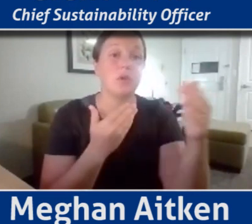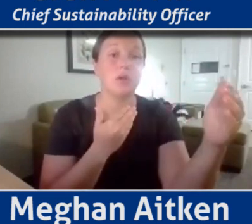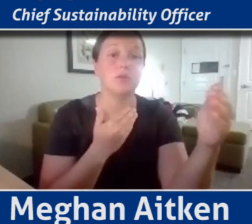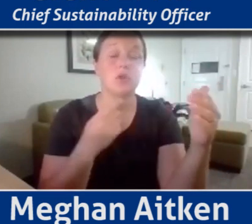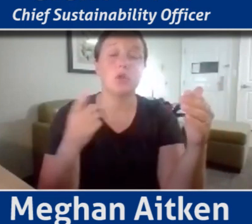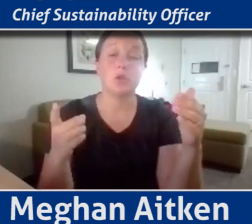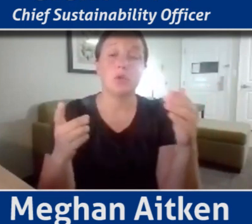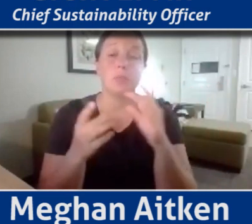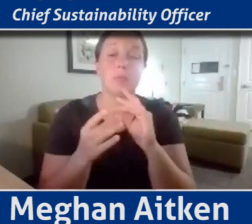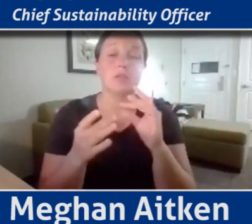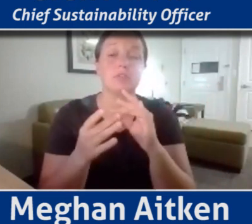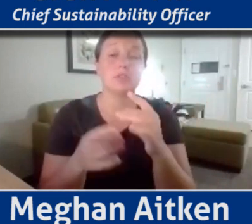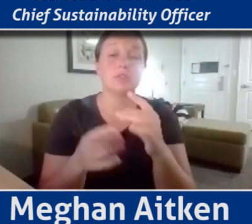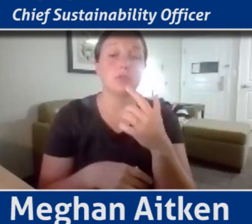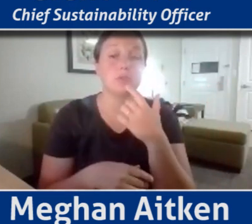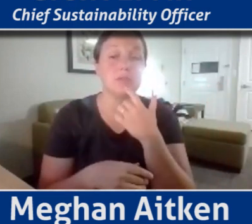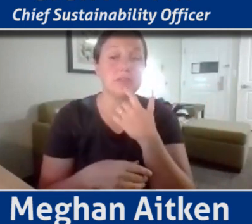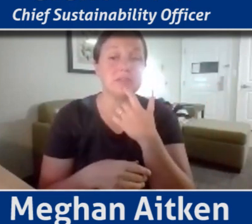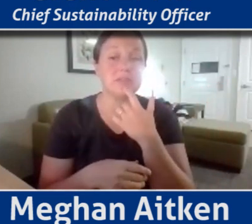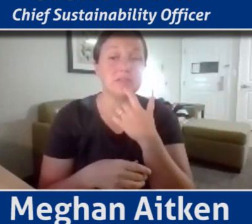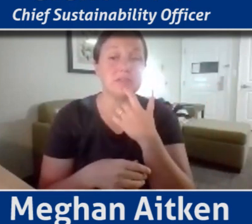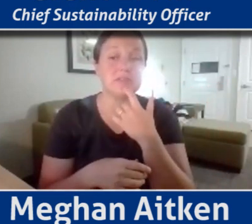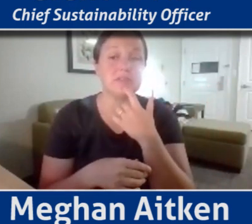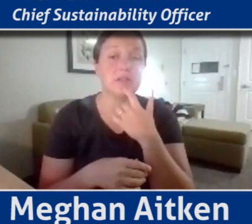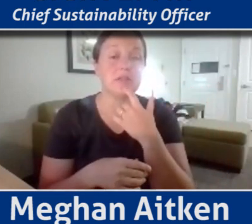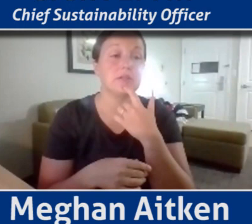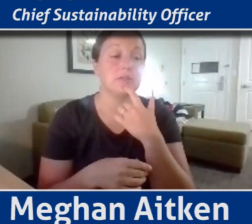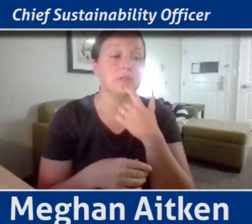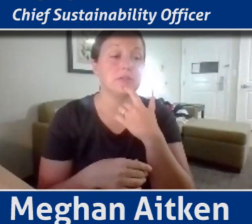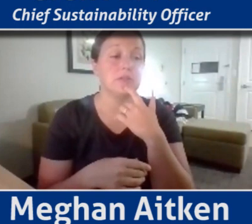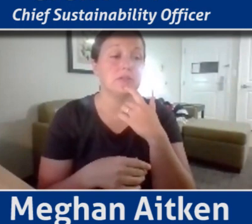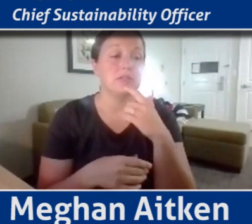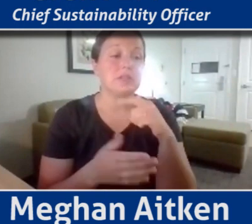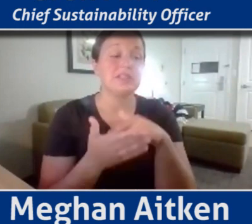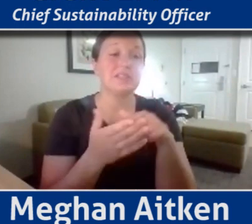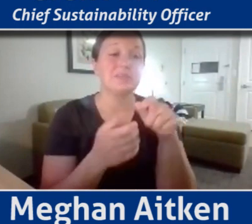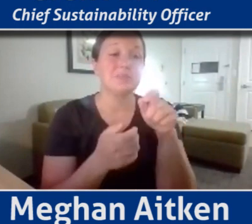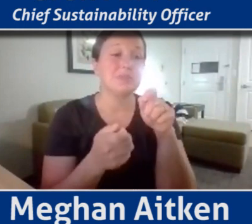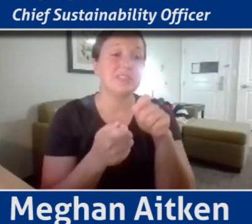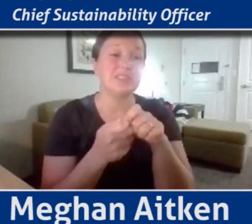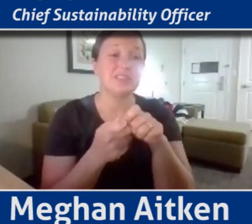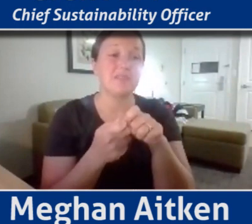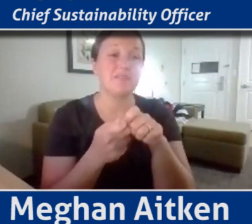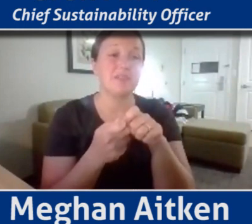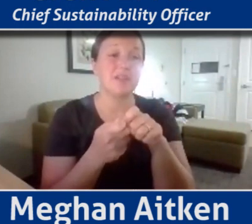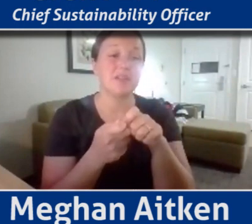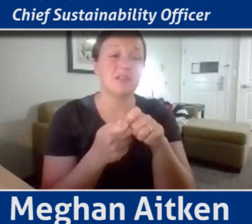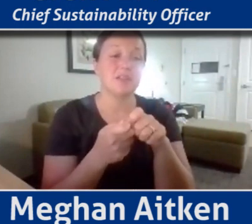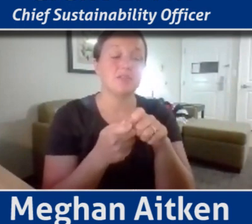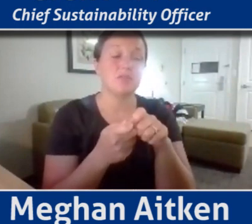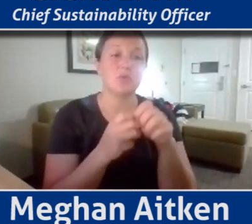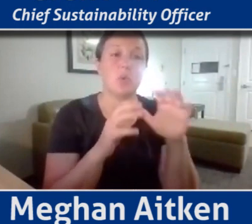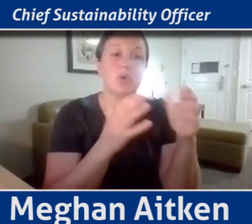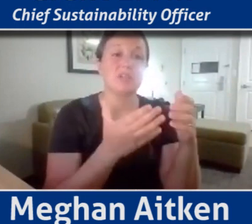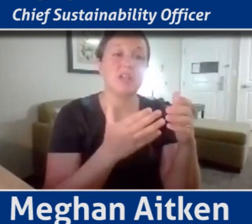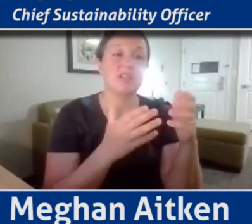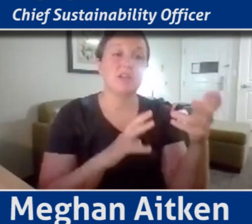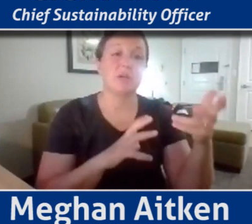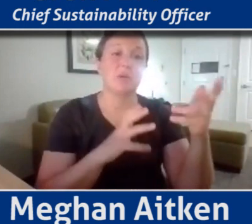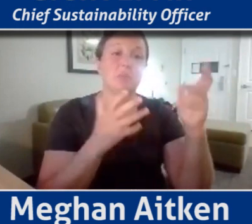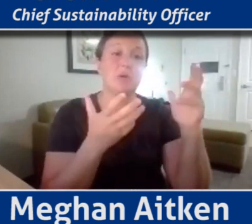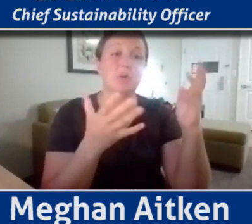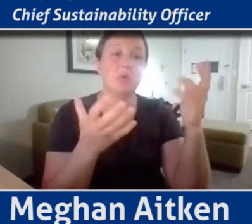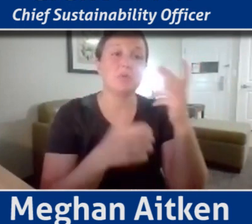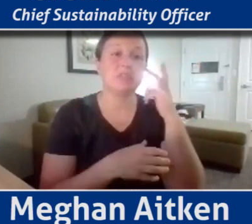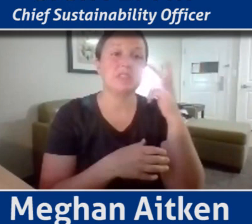lets different entities kind of take a look at their own operations, their own objectives and see how they might play. Um, you're a member of the gender equity commission